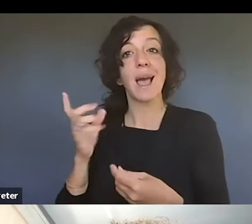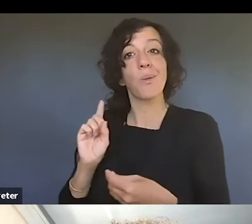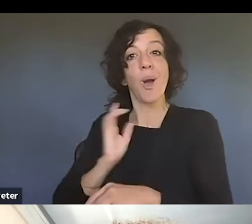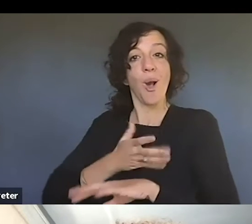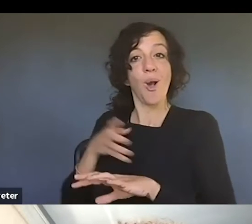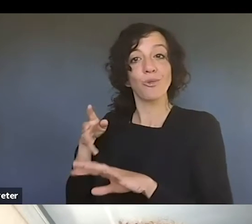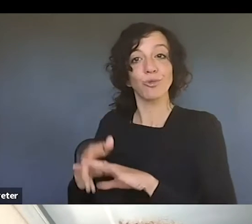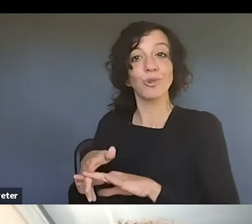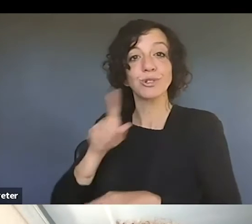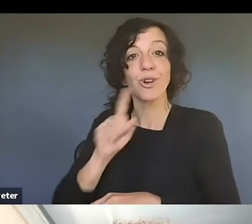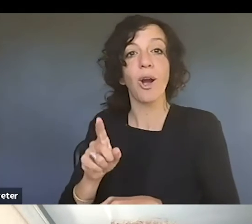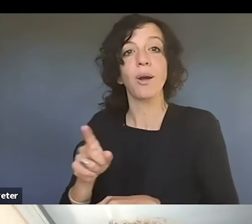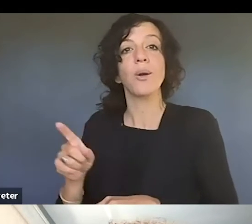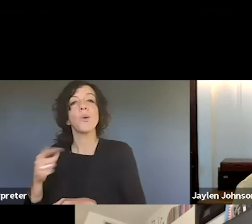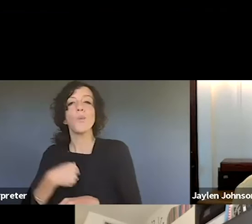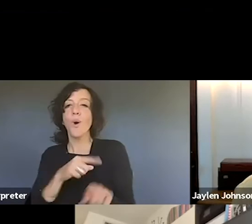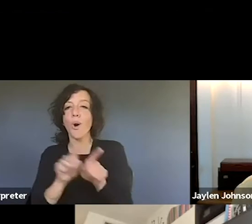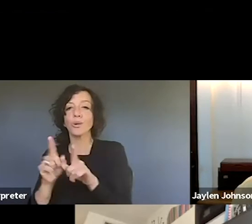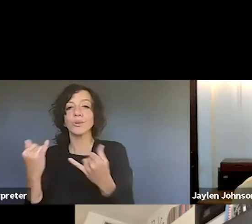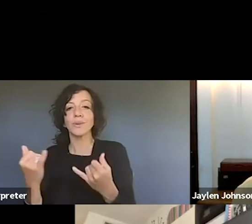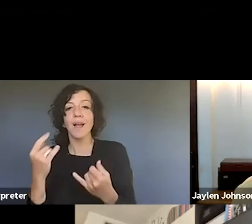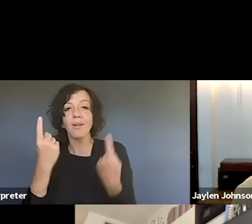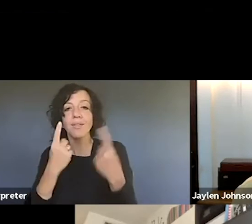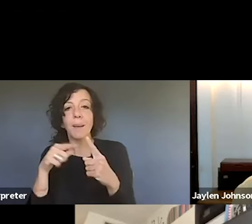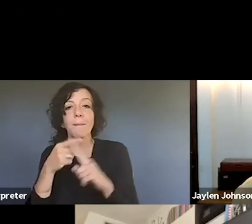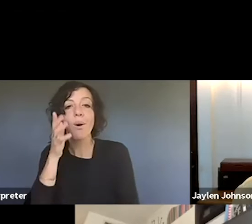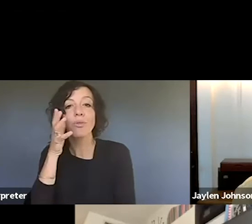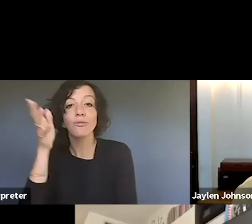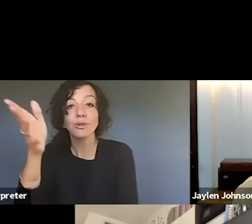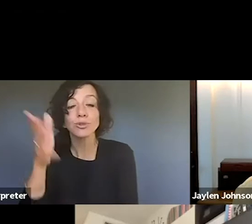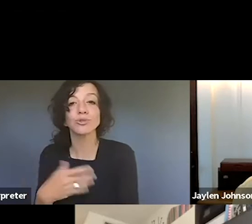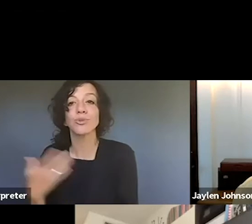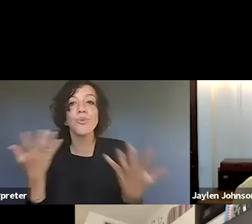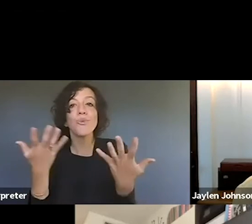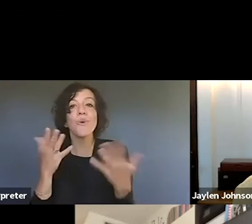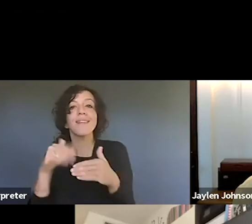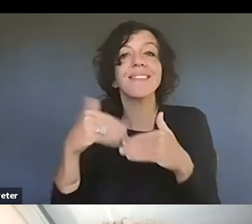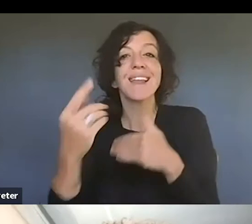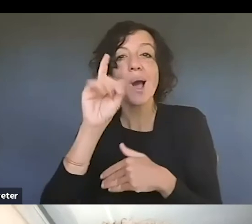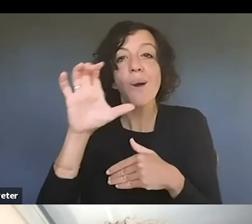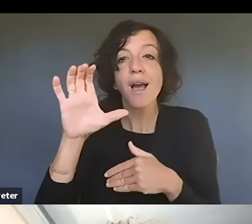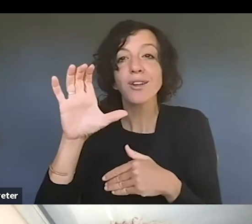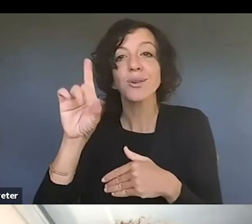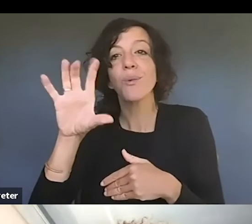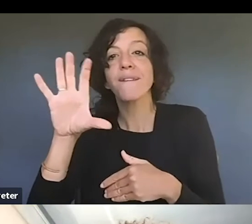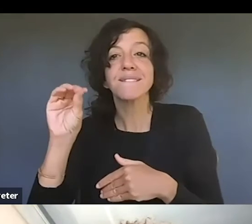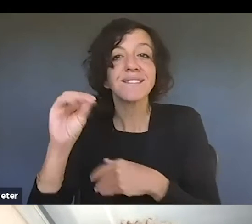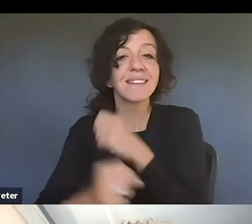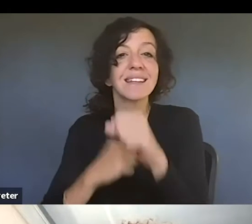caused us to sort of look to our future, you know, where we want to be in the next 150 years. And I think a lot of that